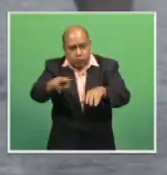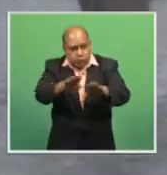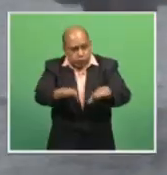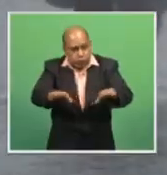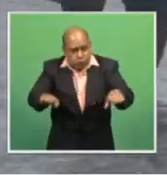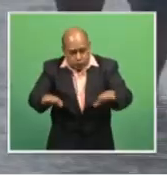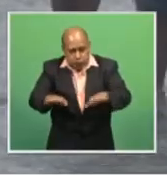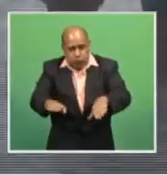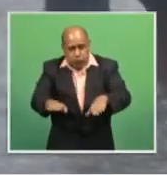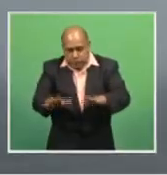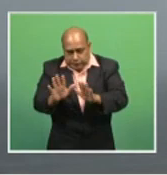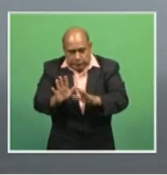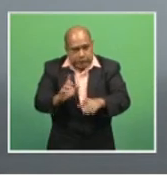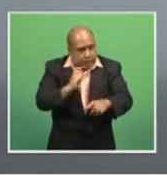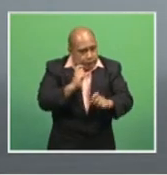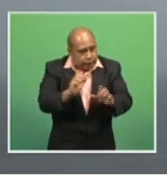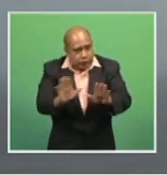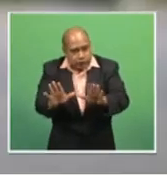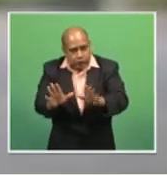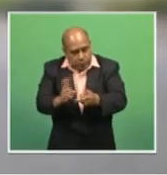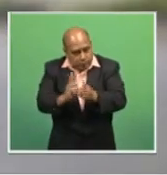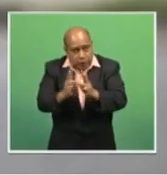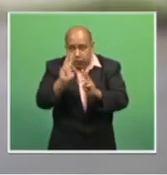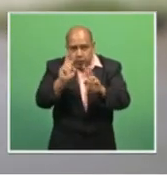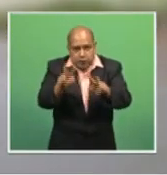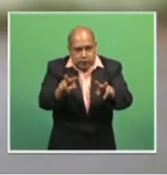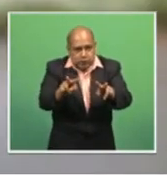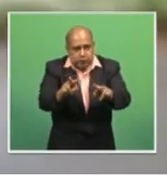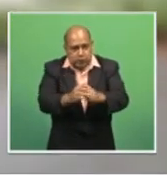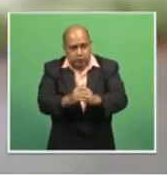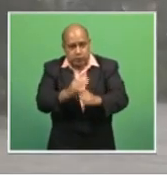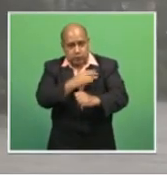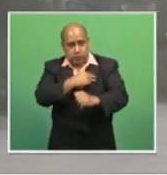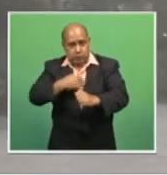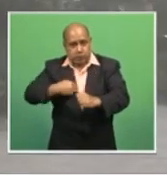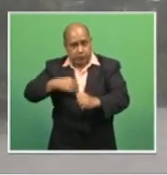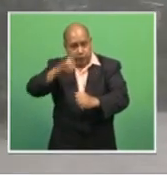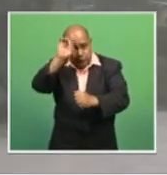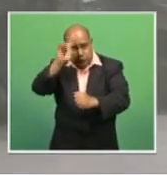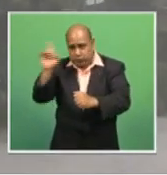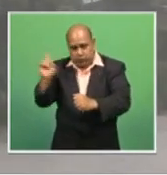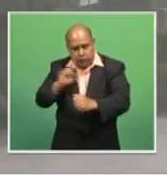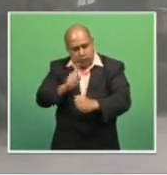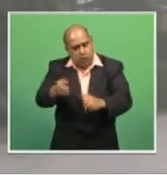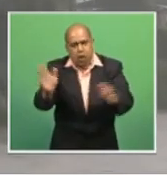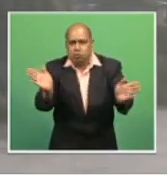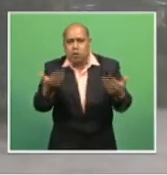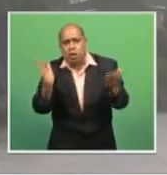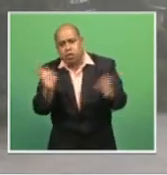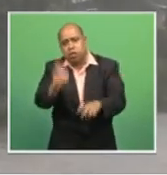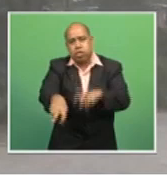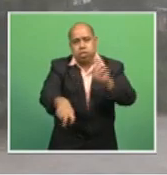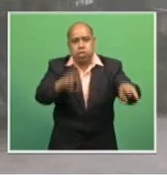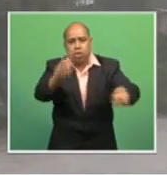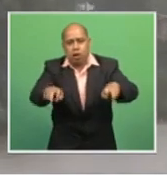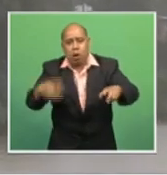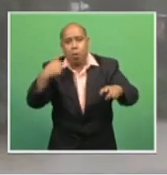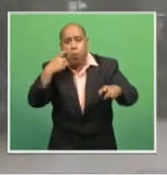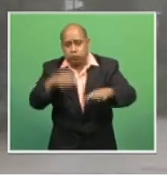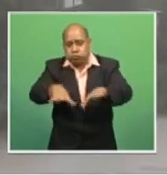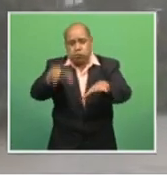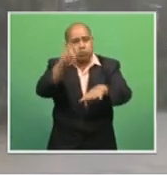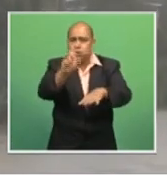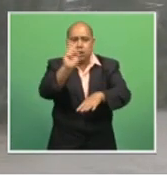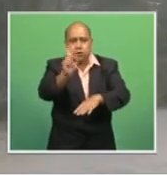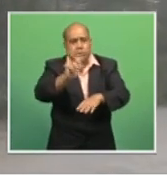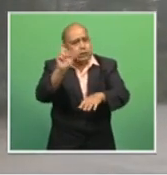Education Minister Rosie Akbar says children should not be allowed to play in flooded waters and creeks. Akbar says all